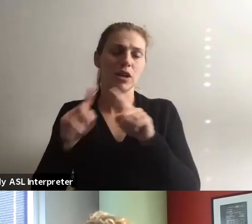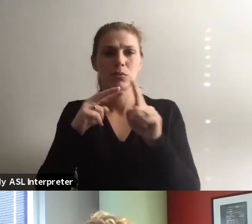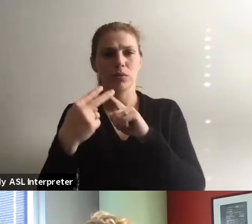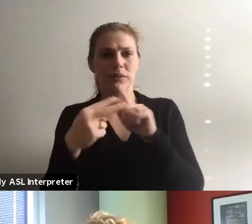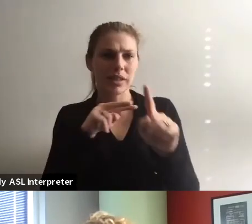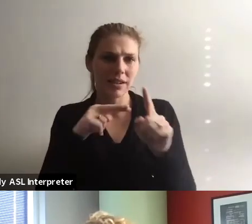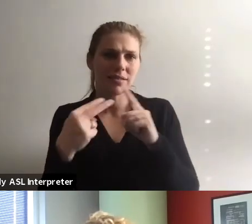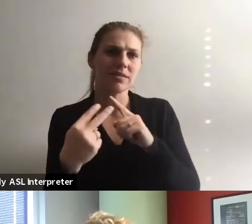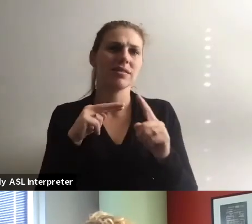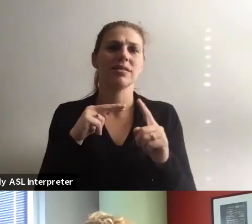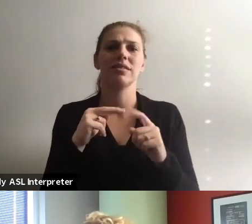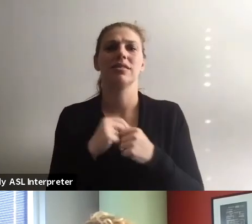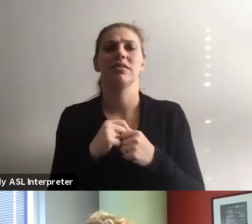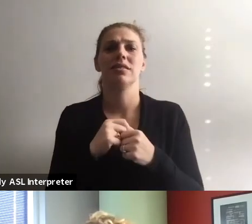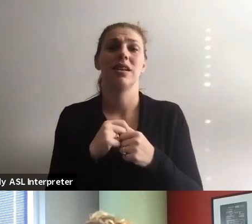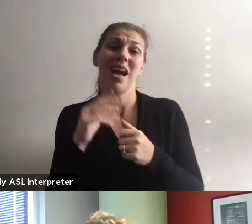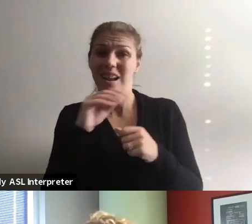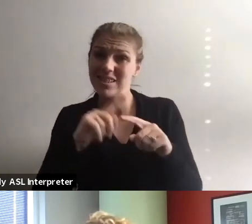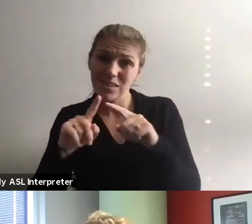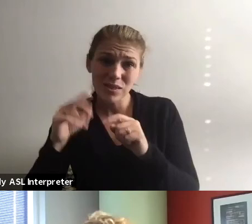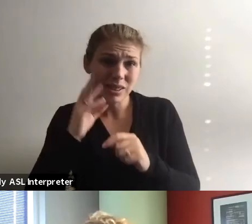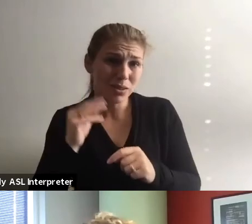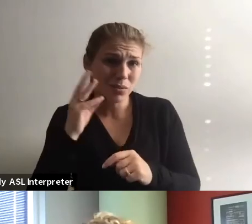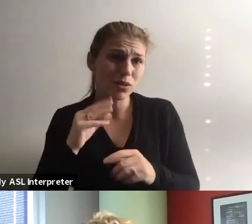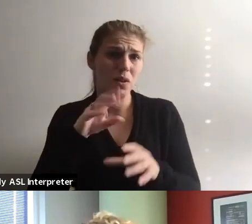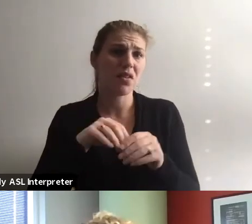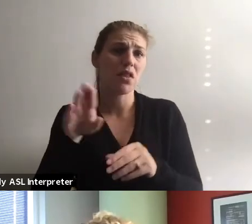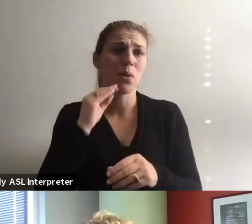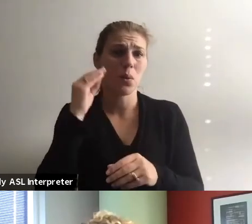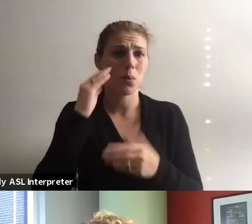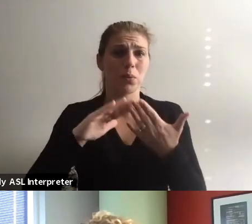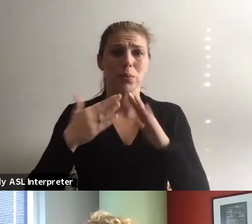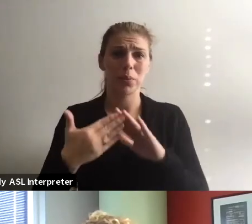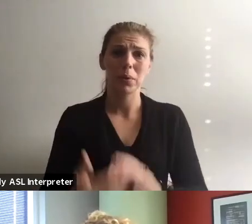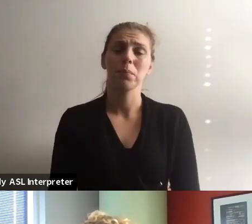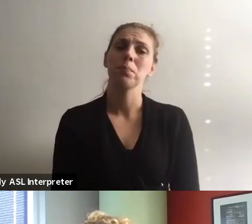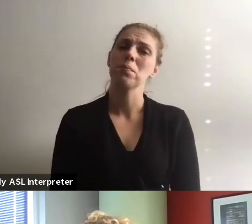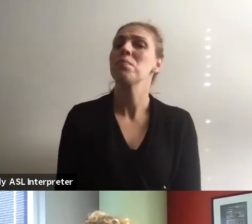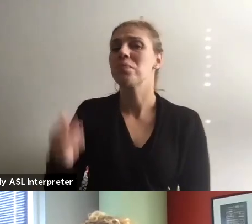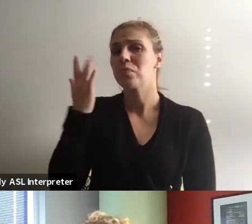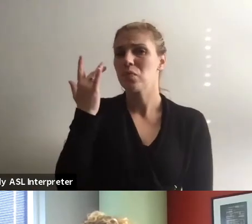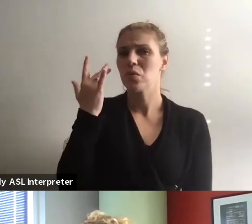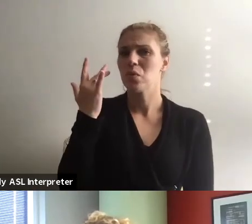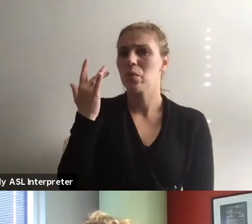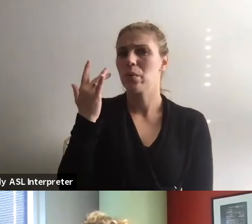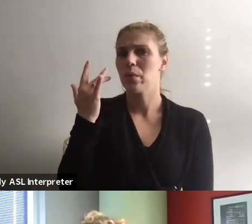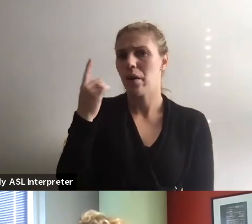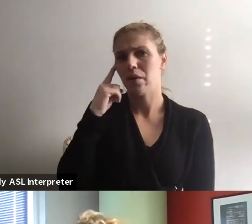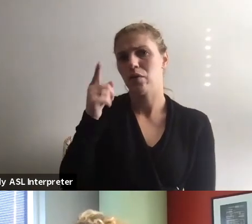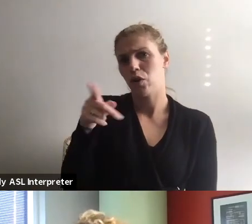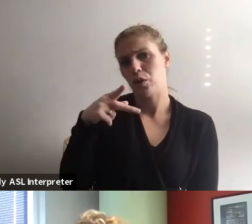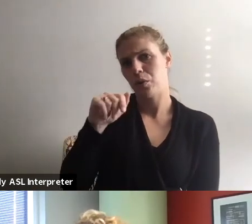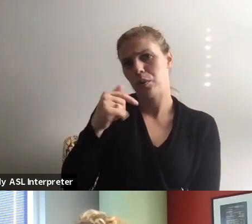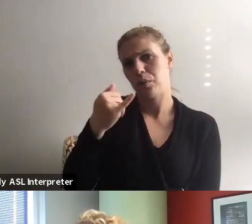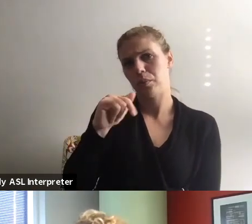and, and experiences within their home community. Why is it for you, Paige?